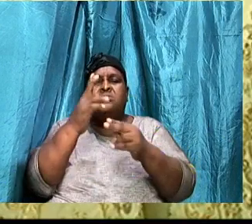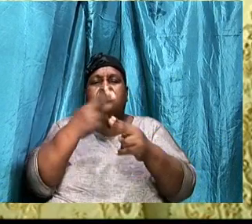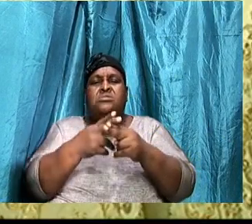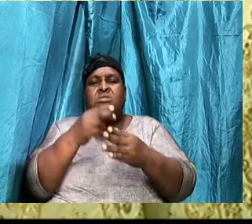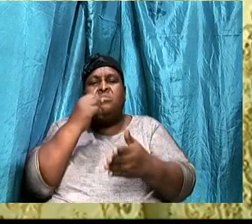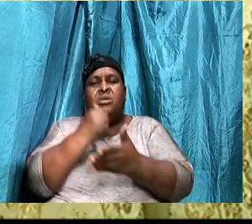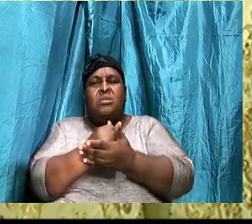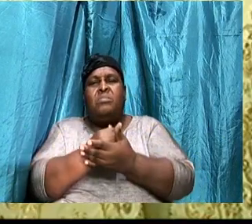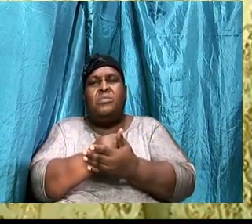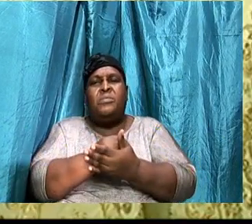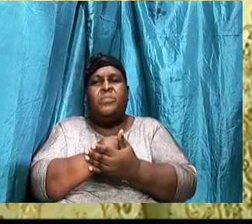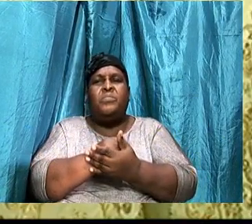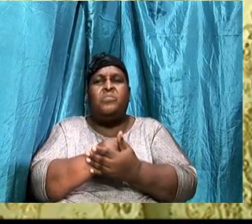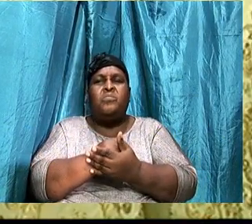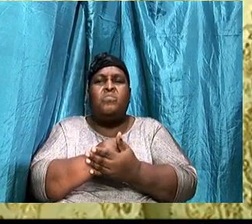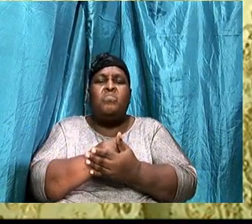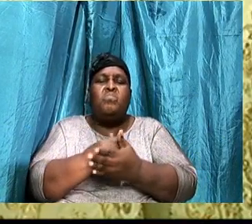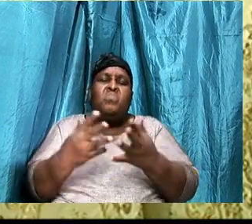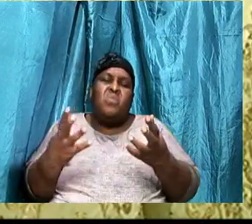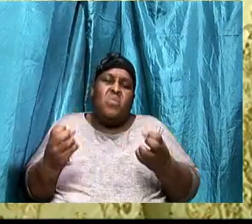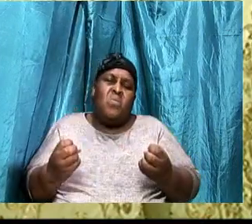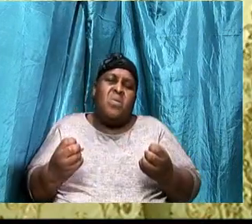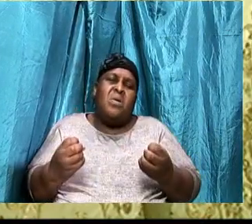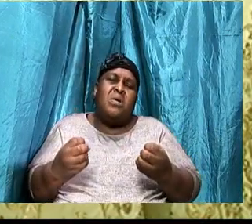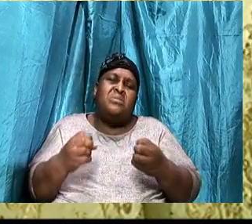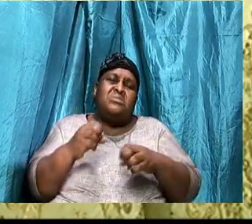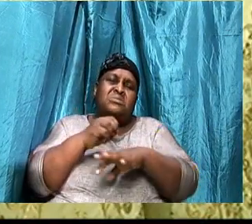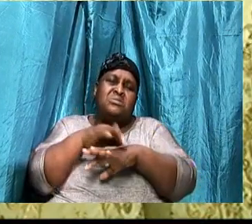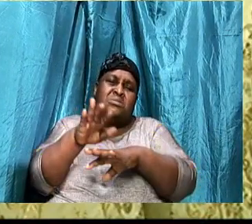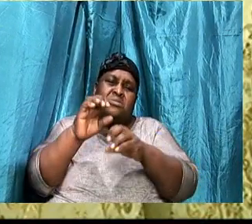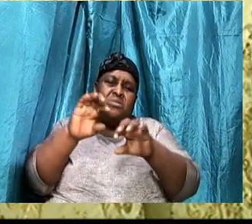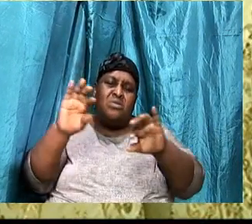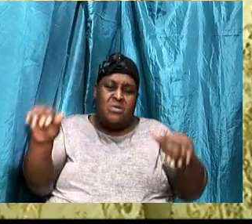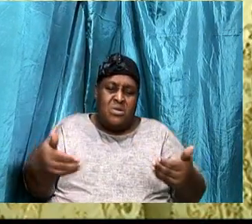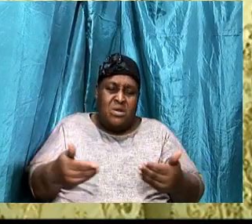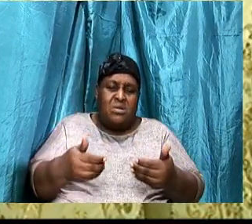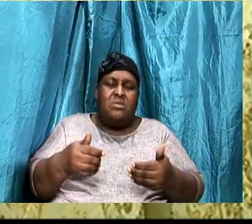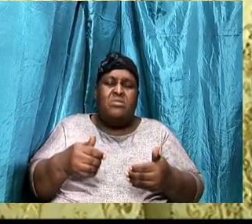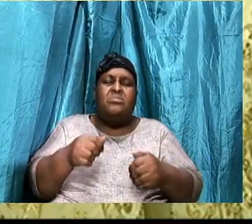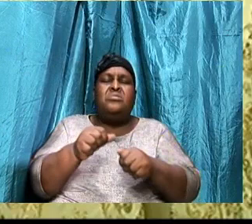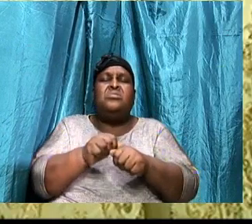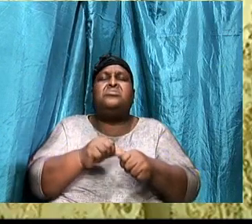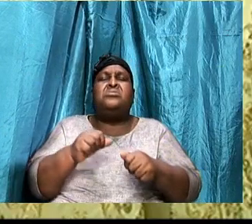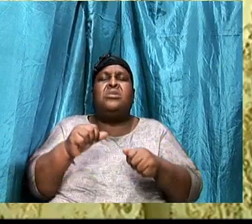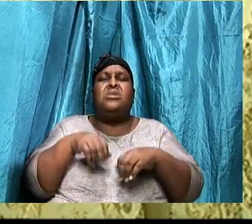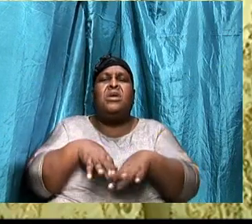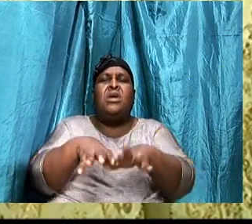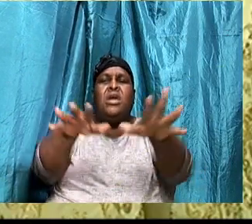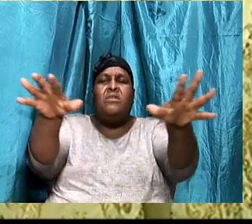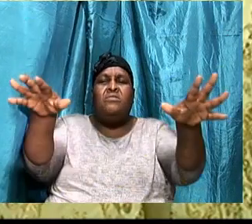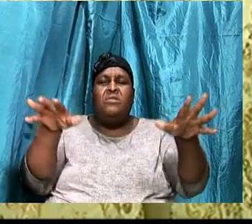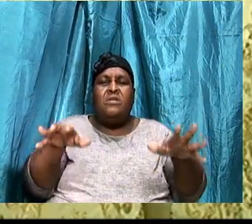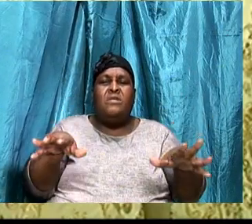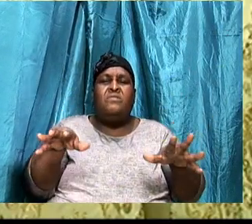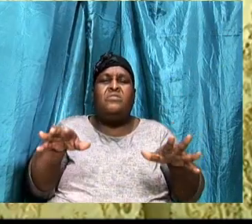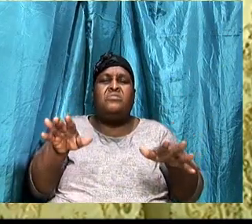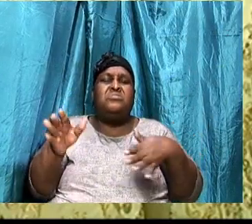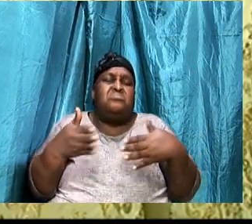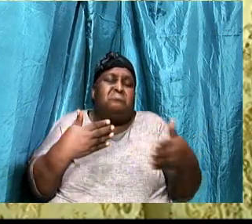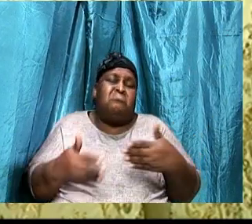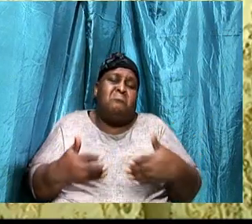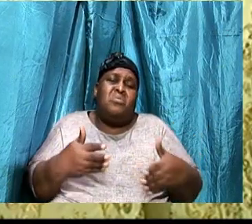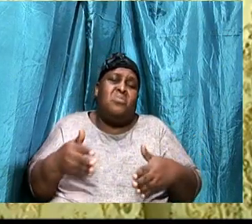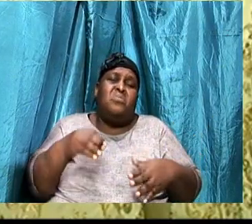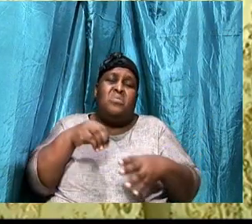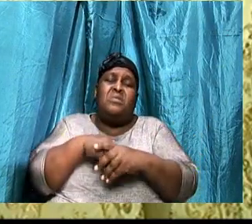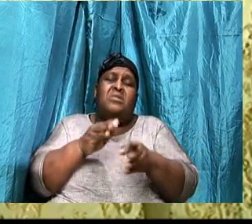Amen. So I want to extend greetings tonight to each and every one of us. Whether you are in Jamaica, whether you are in the US